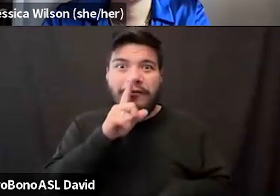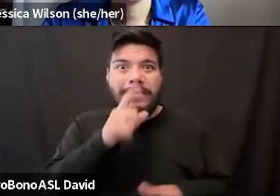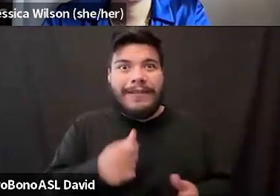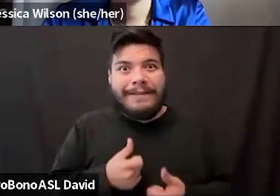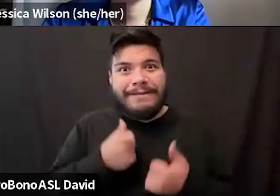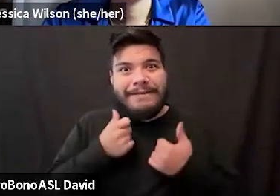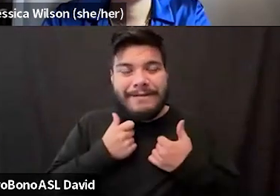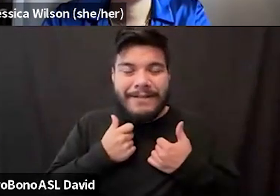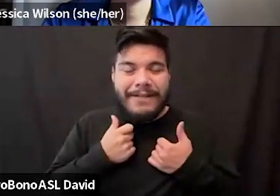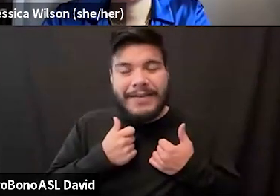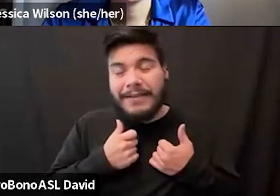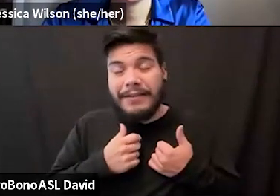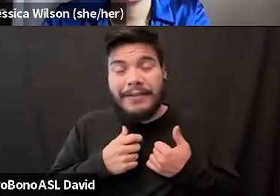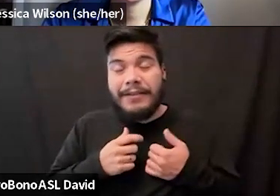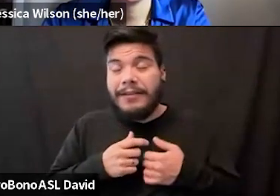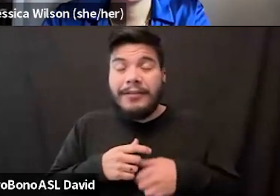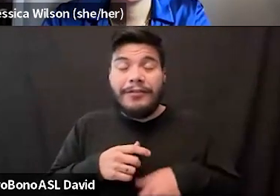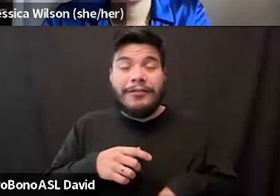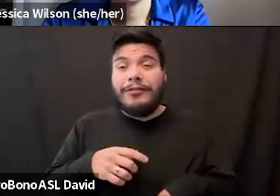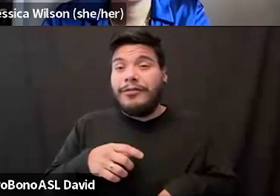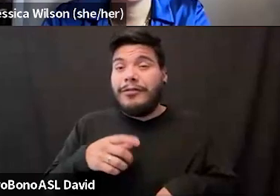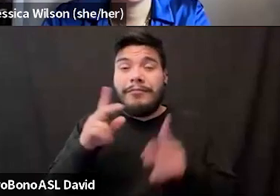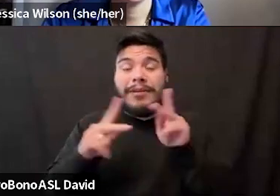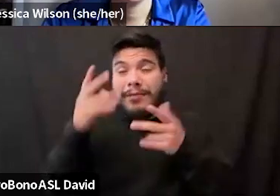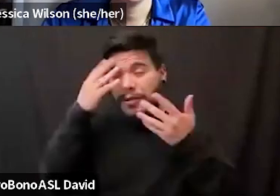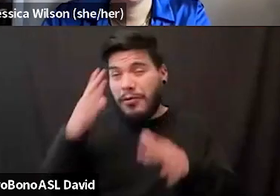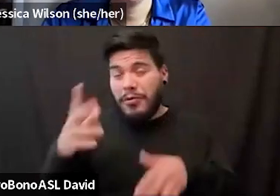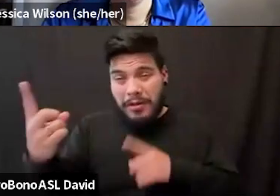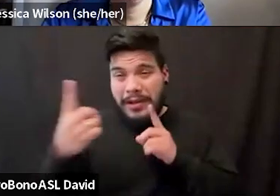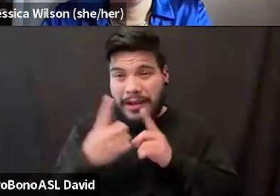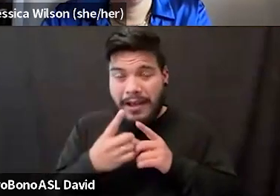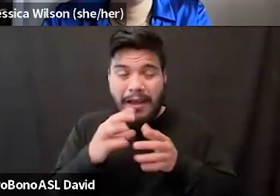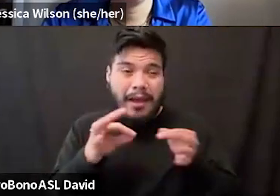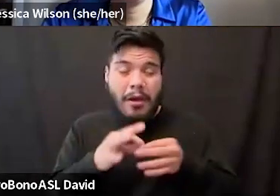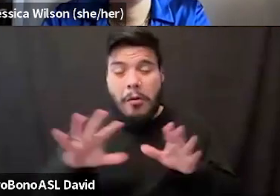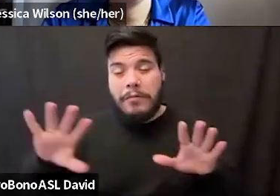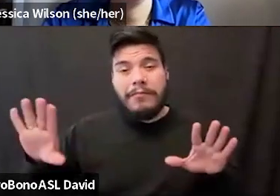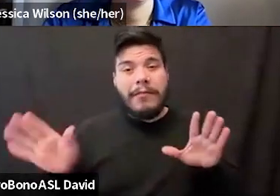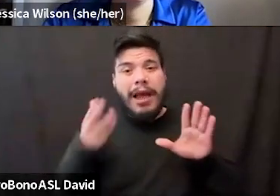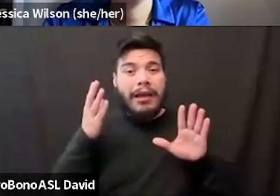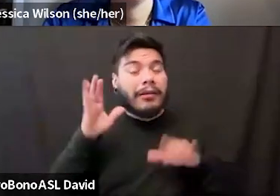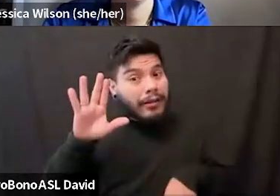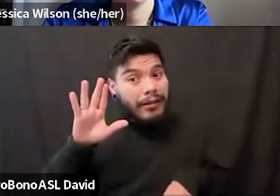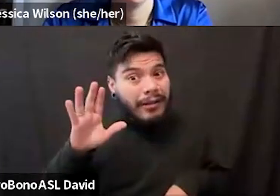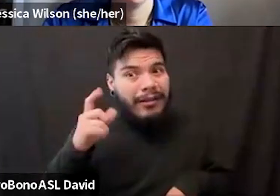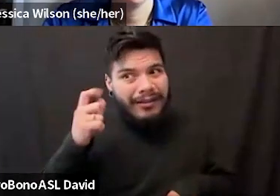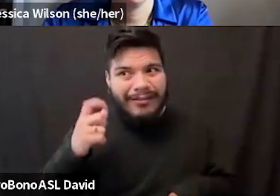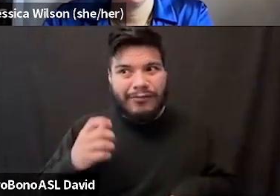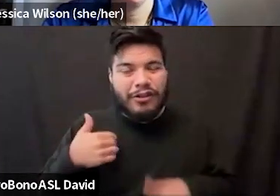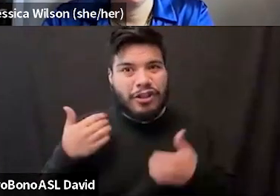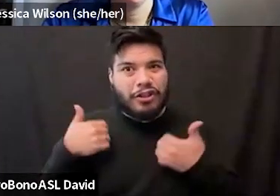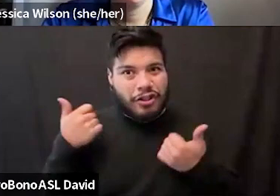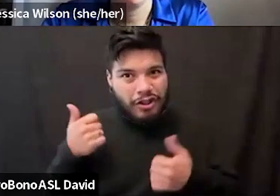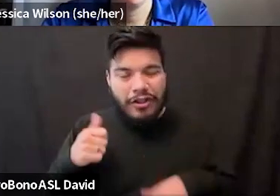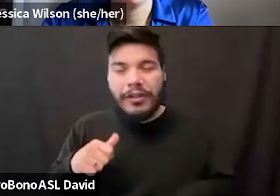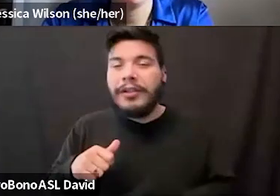Uh, total strangers will come up and kind of comment on it, uh, or smack my ass, particularly when was younger. And, uh, I feel